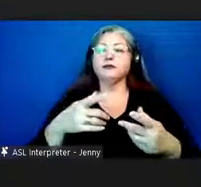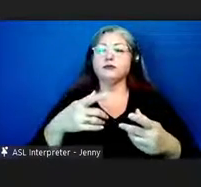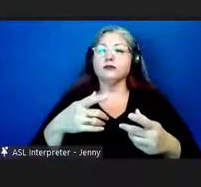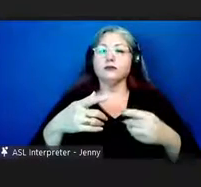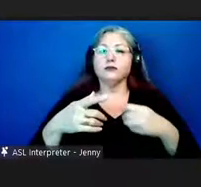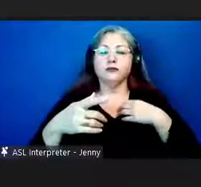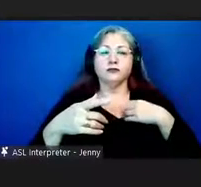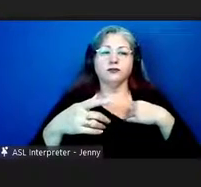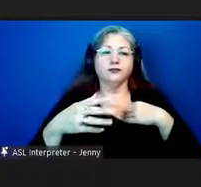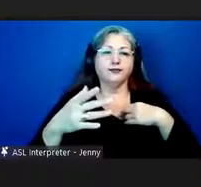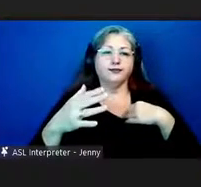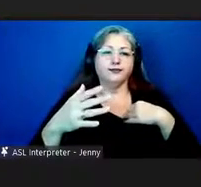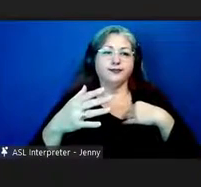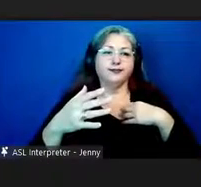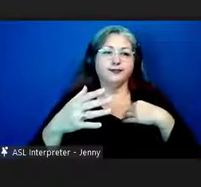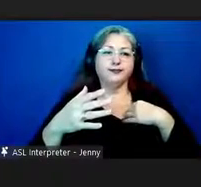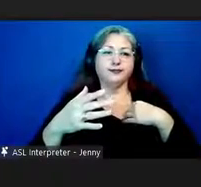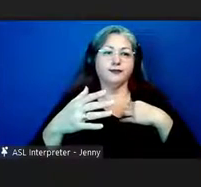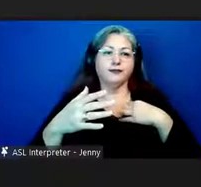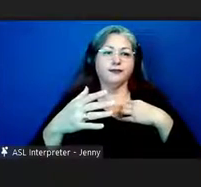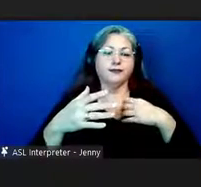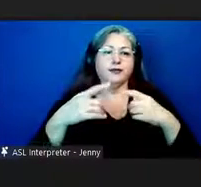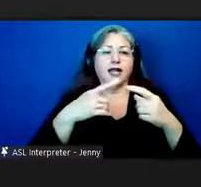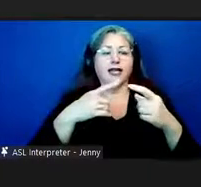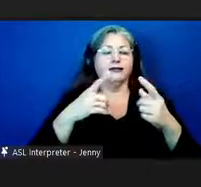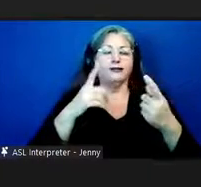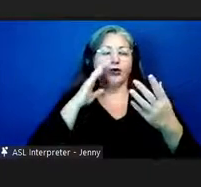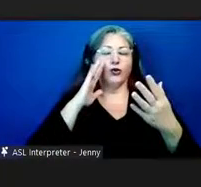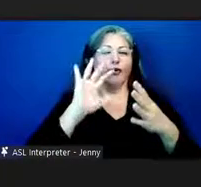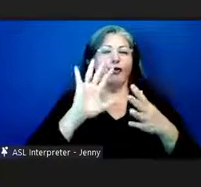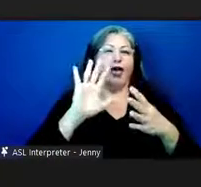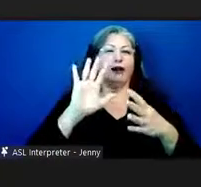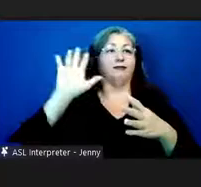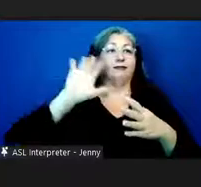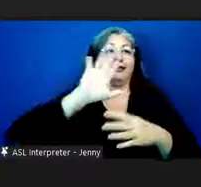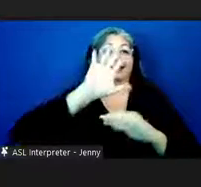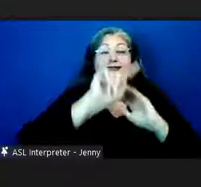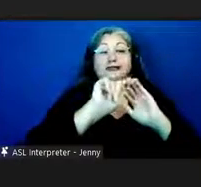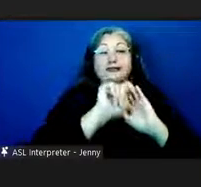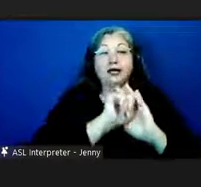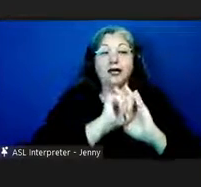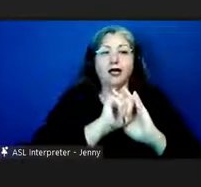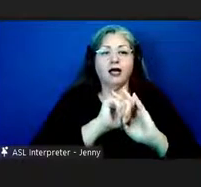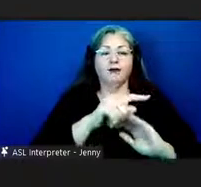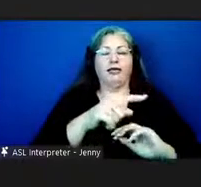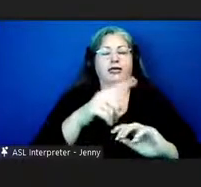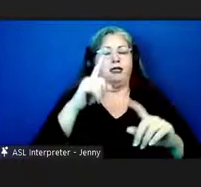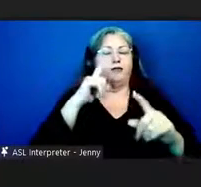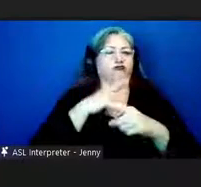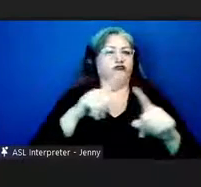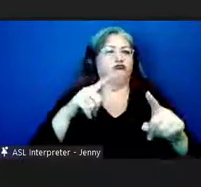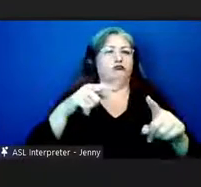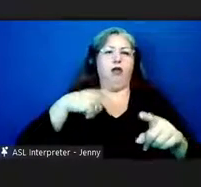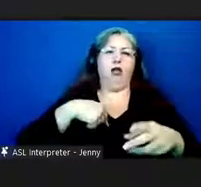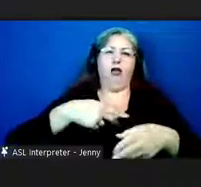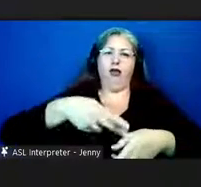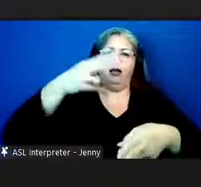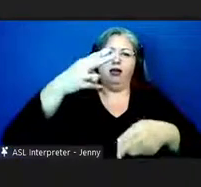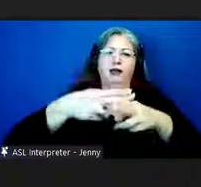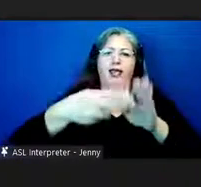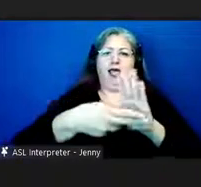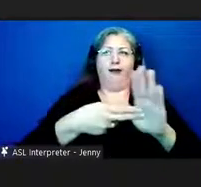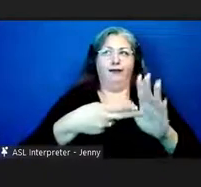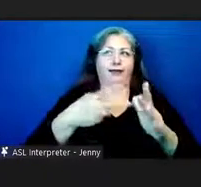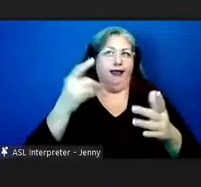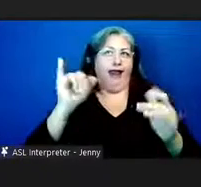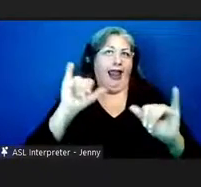as thinking goes in his time uh he said i'm going to name these islands as if we didn't have a